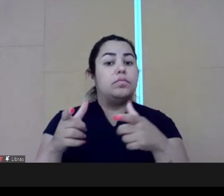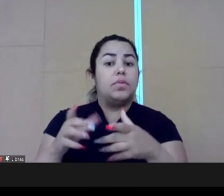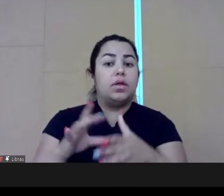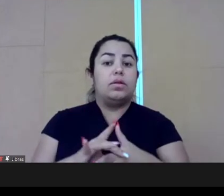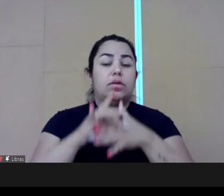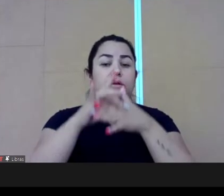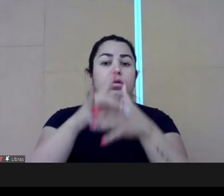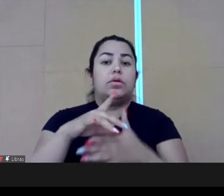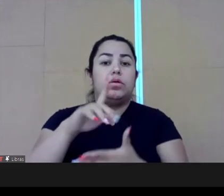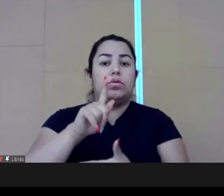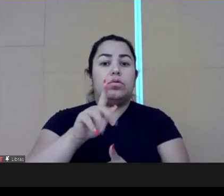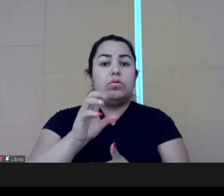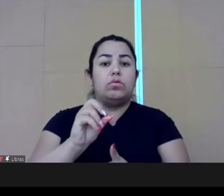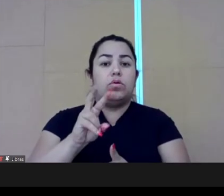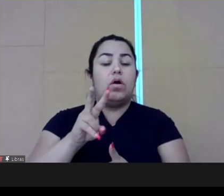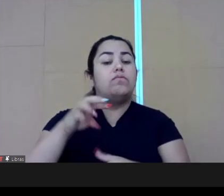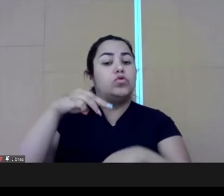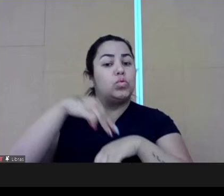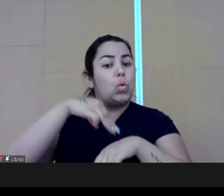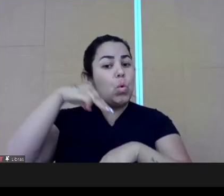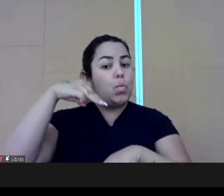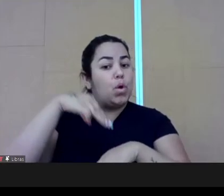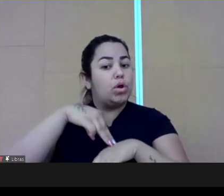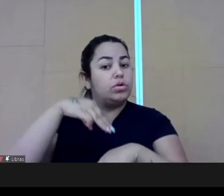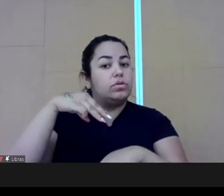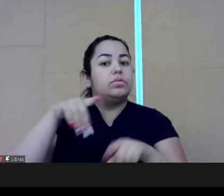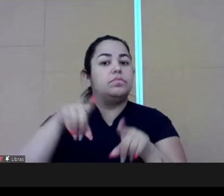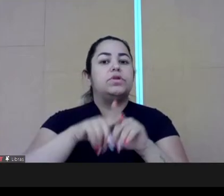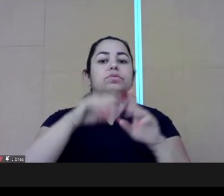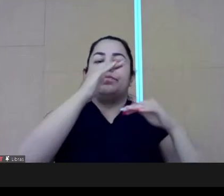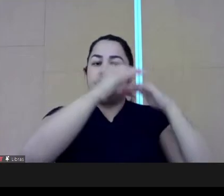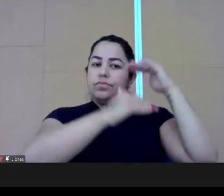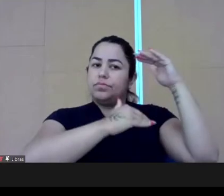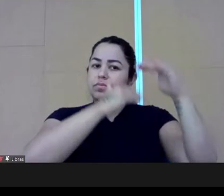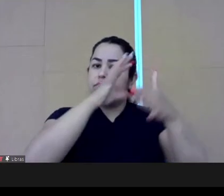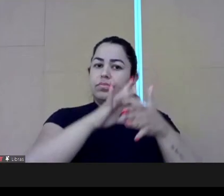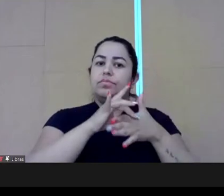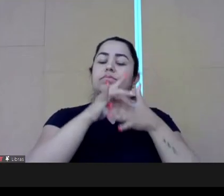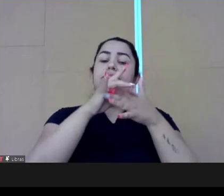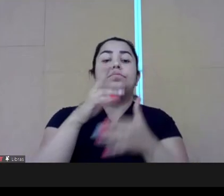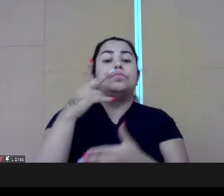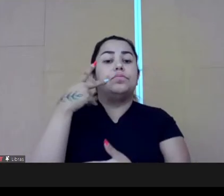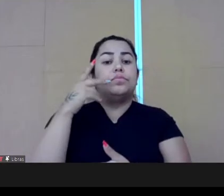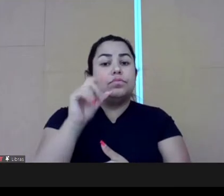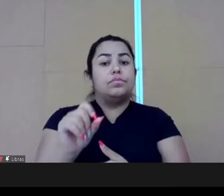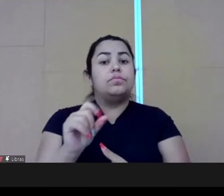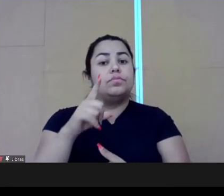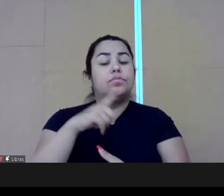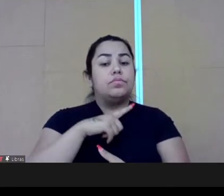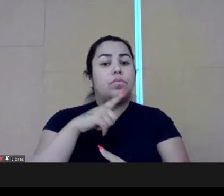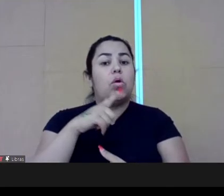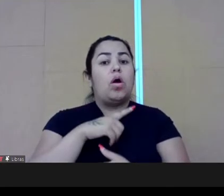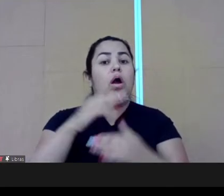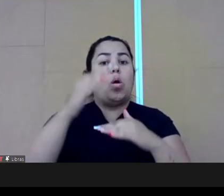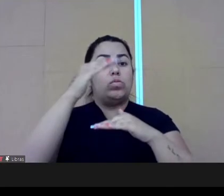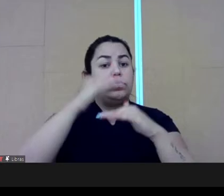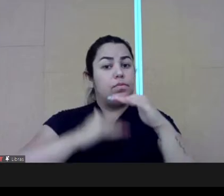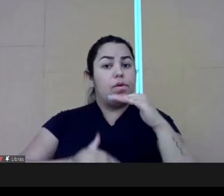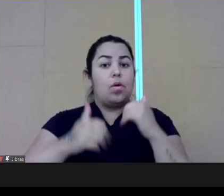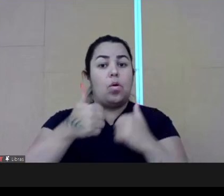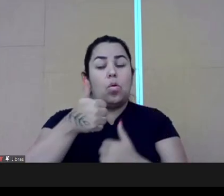positions, which is the LideraGovic program. I am the coordinator of it. It's a program to develop these new positions